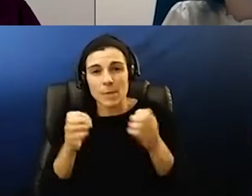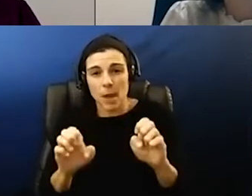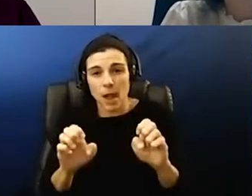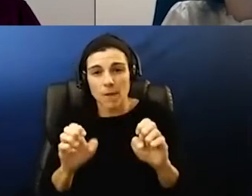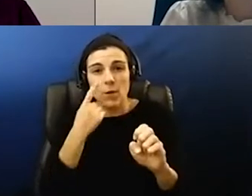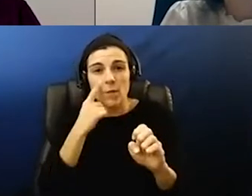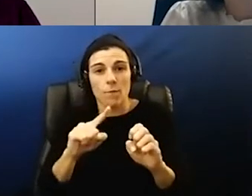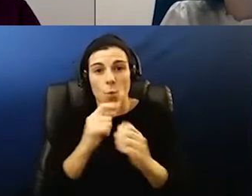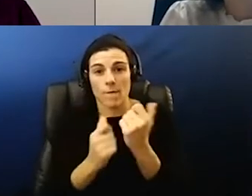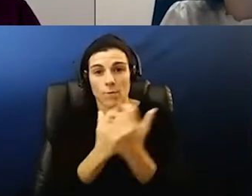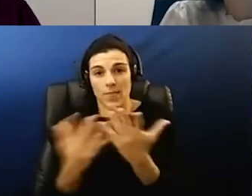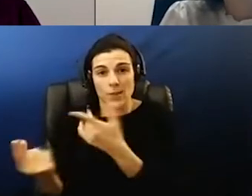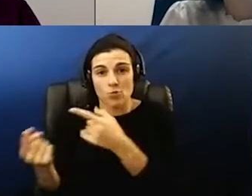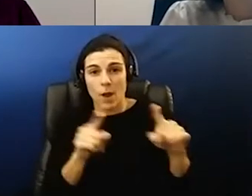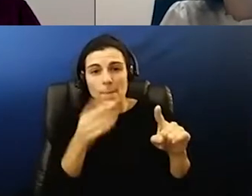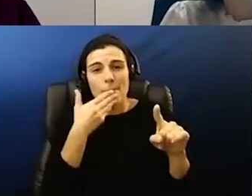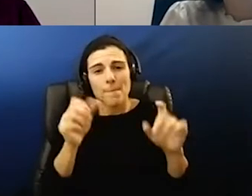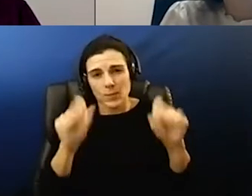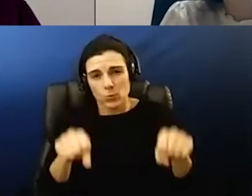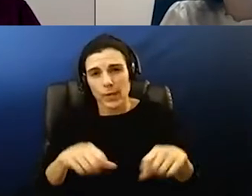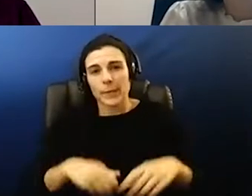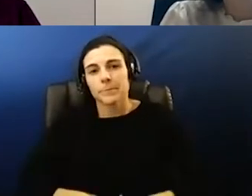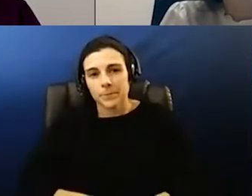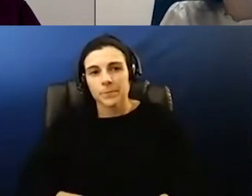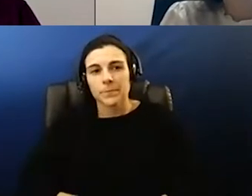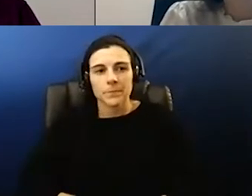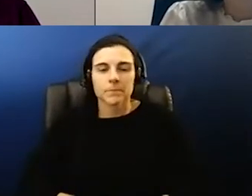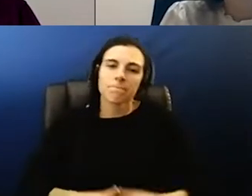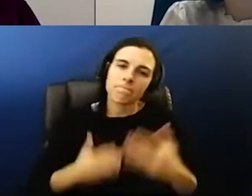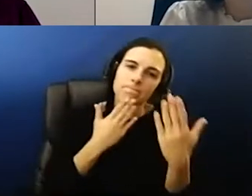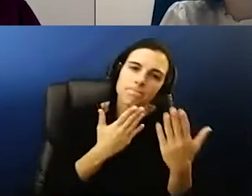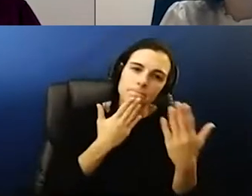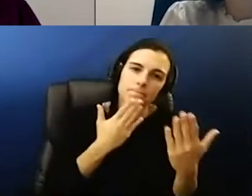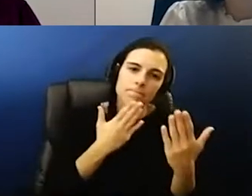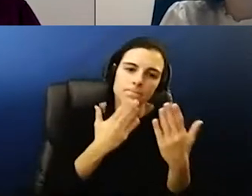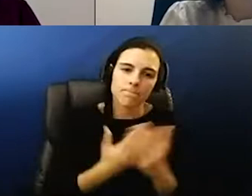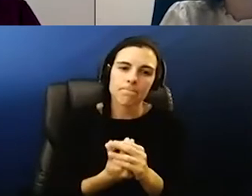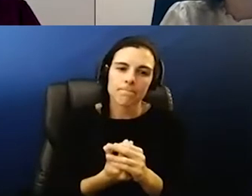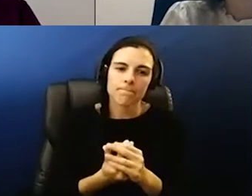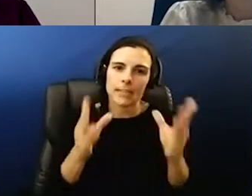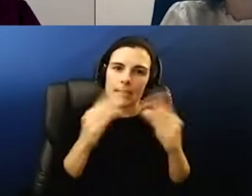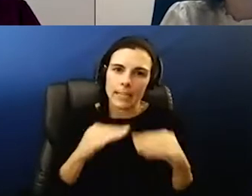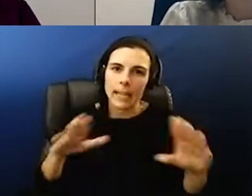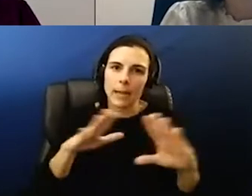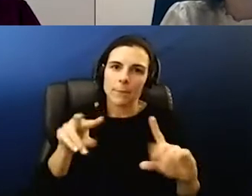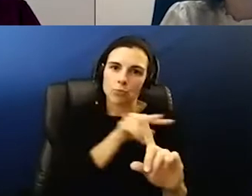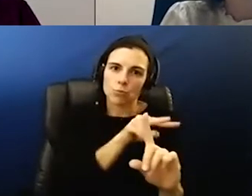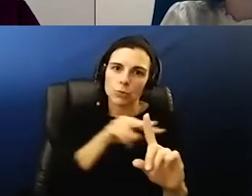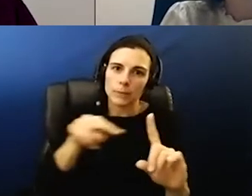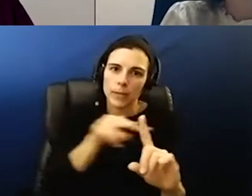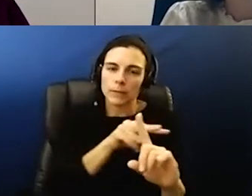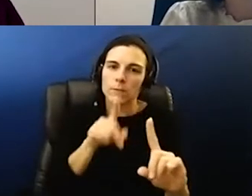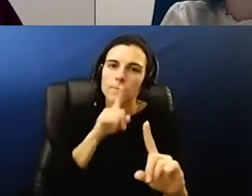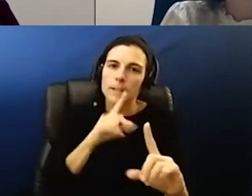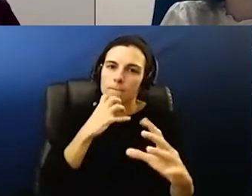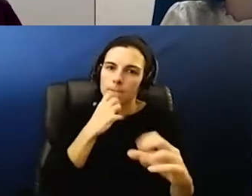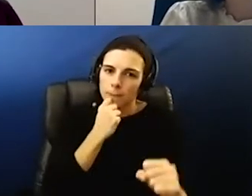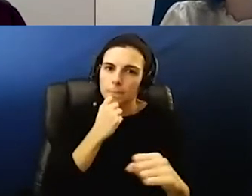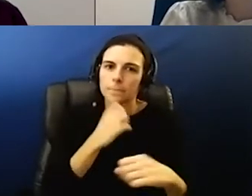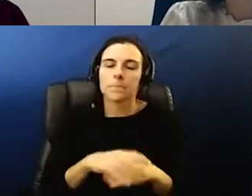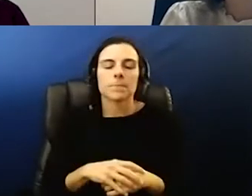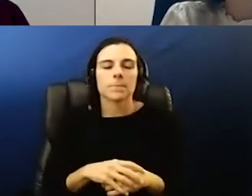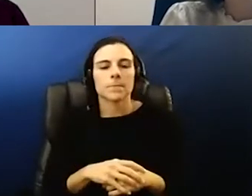happen the best that we can thank you so much that campus perspective is is is so valuable and um